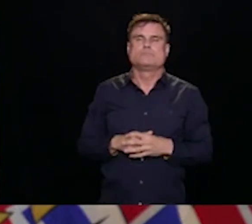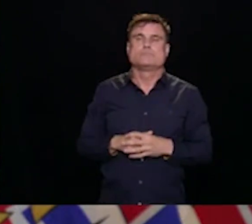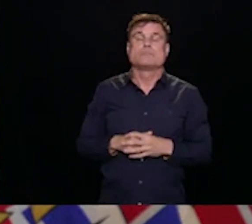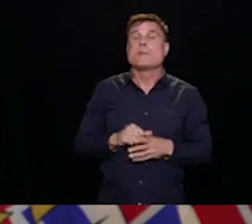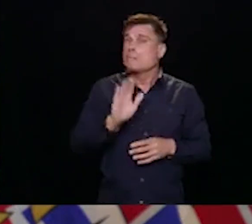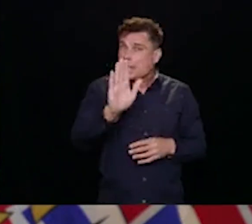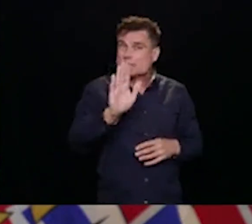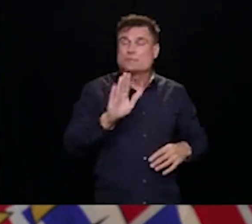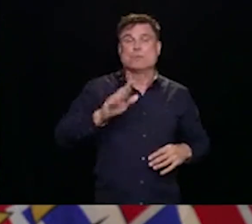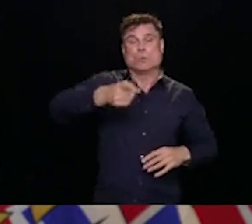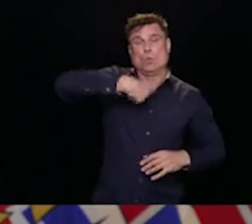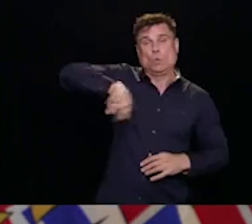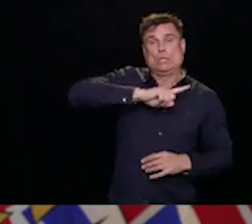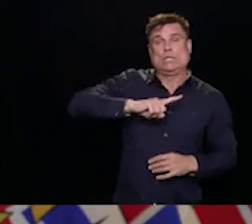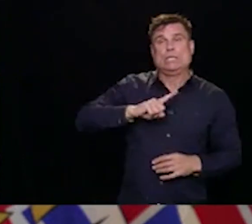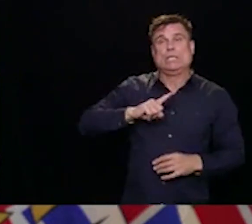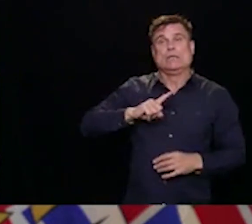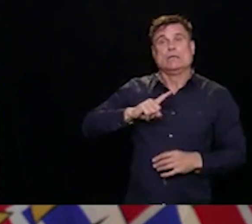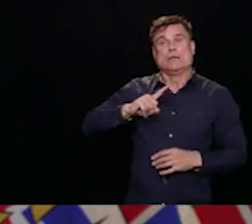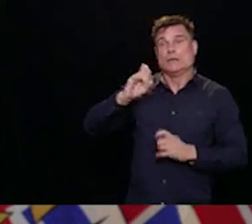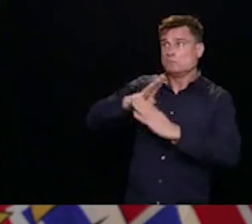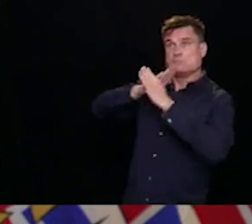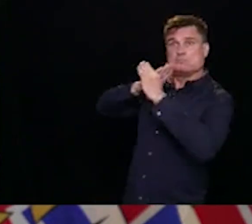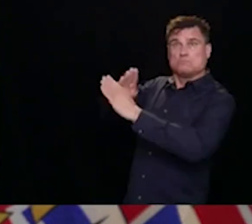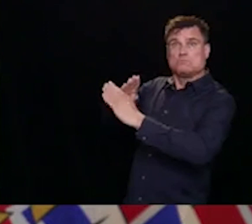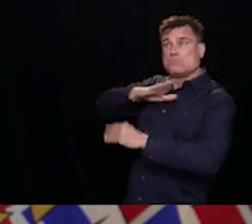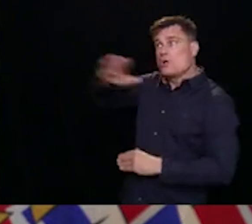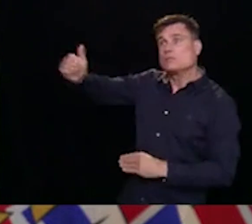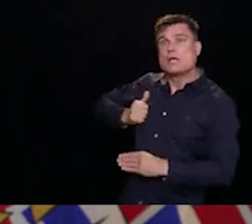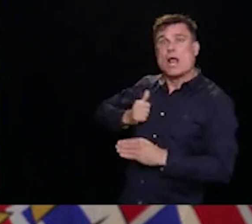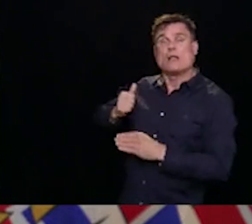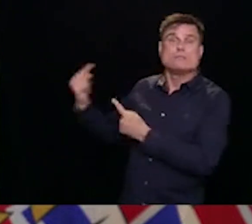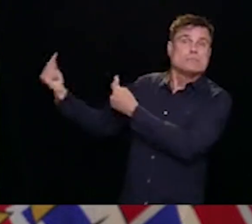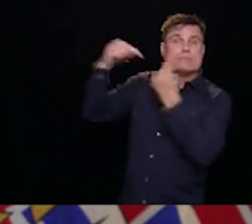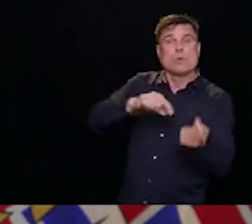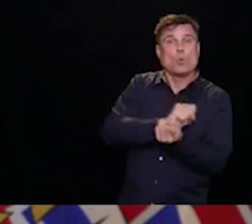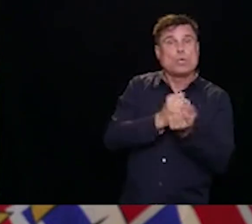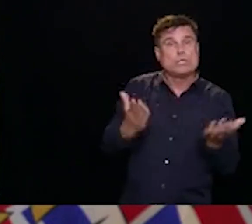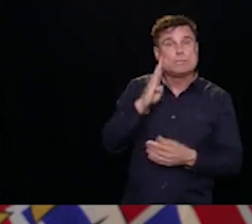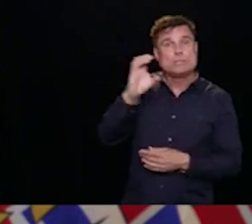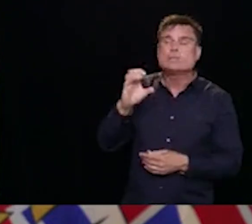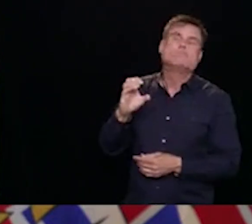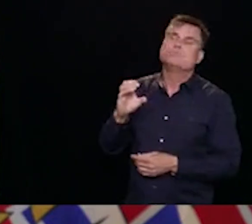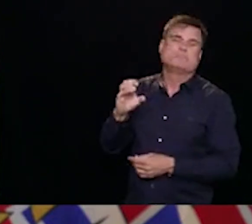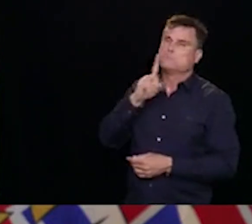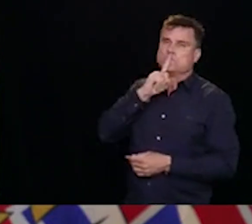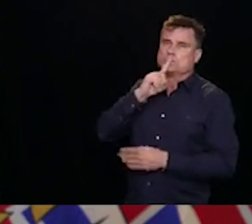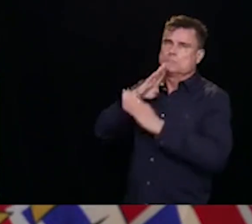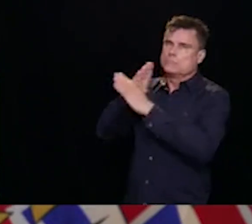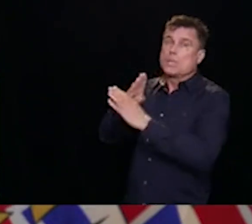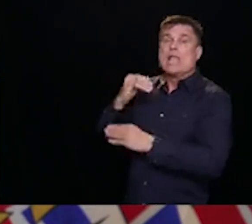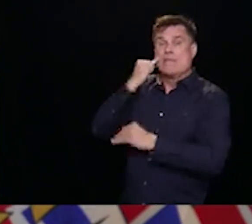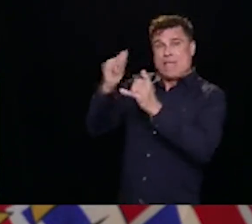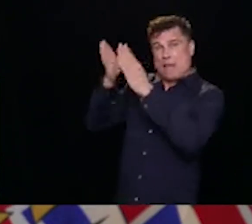outbreak themselves. We want them to self-monitor, we want them to be aware. So, I think this is a very important step to help support those